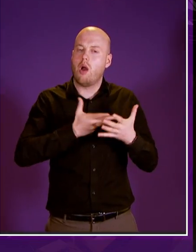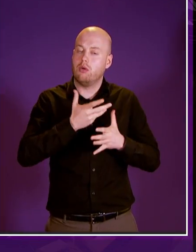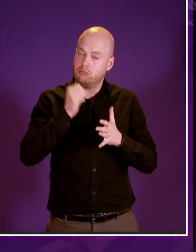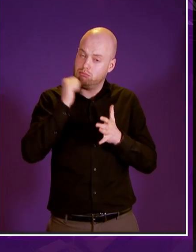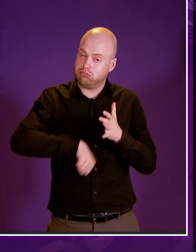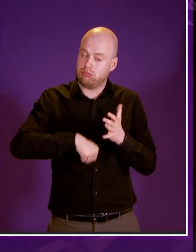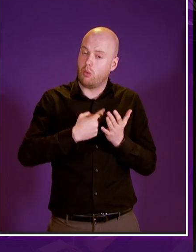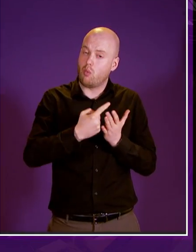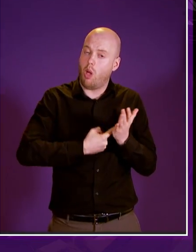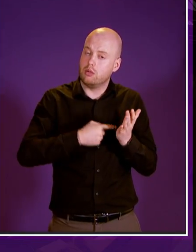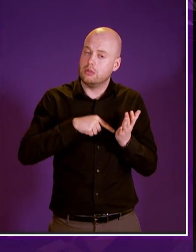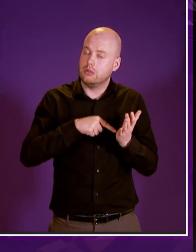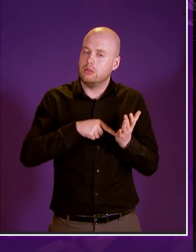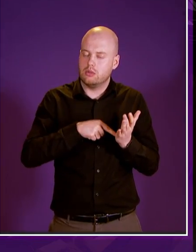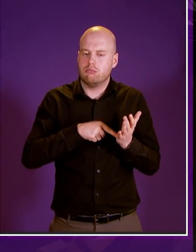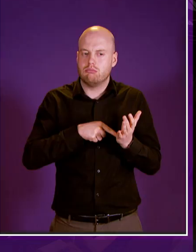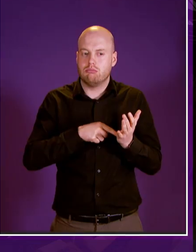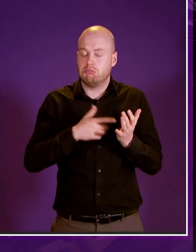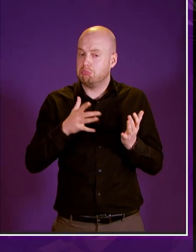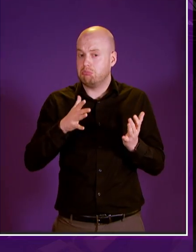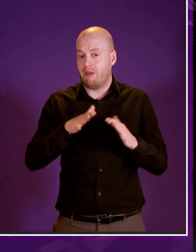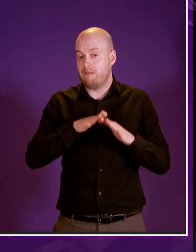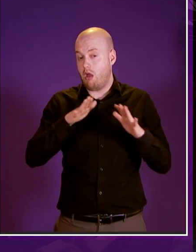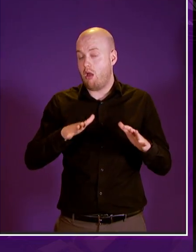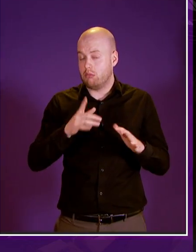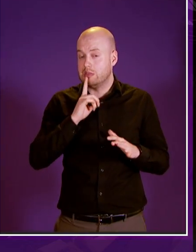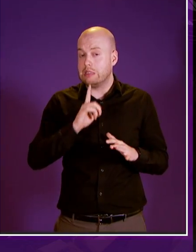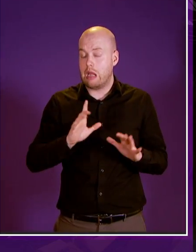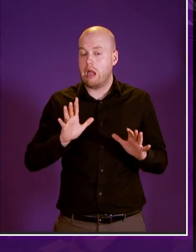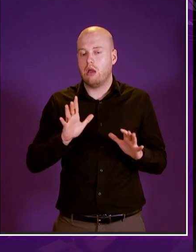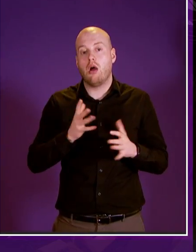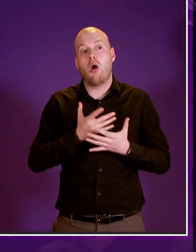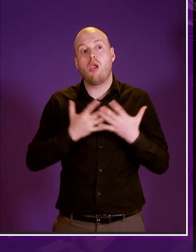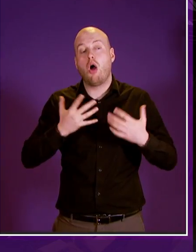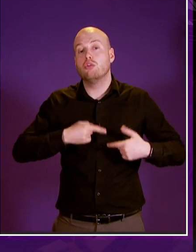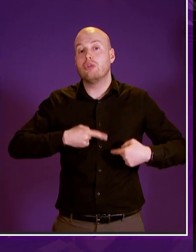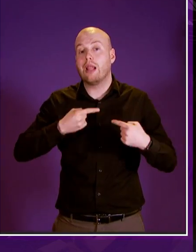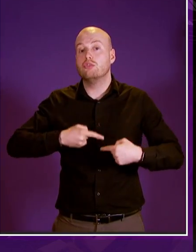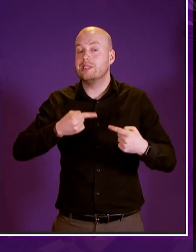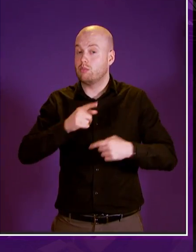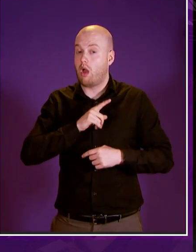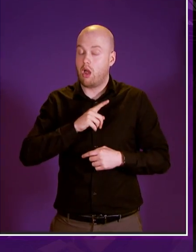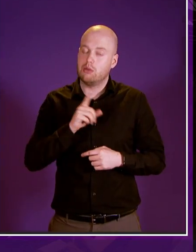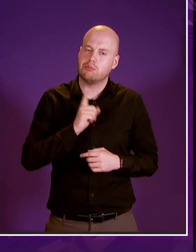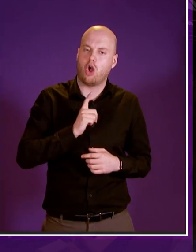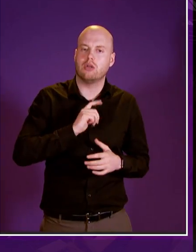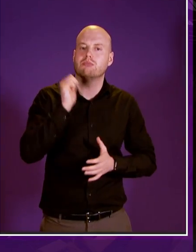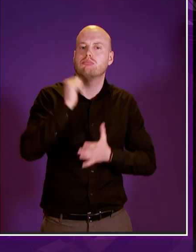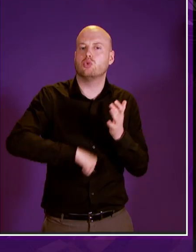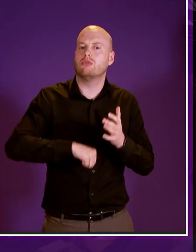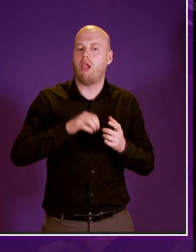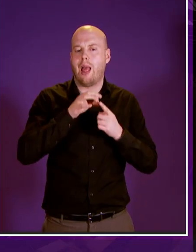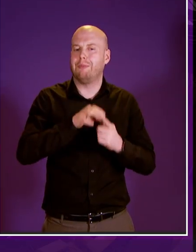and i think it's fair to say that a lot of the challenges we have have experienced has been because of that because of brutal